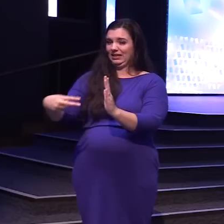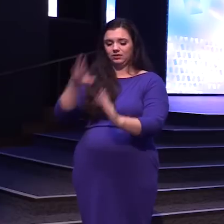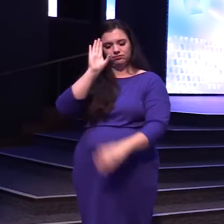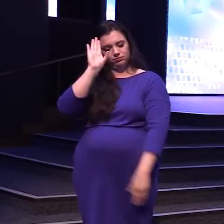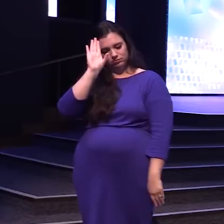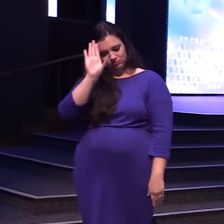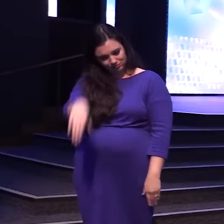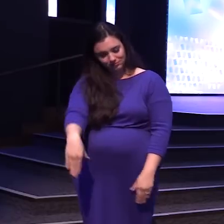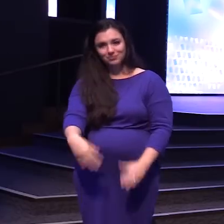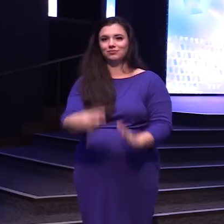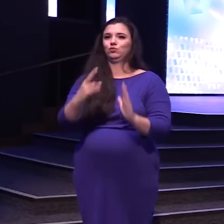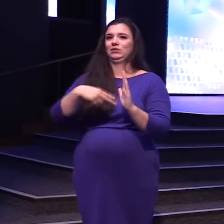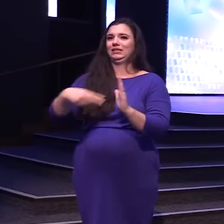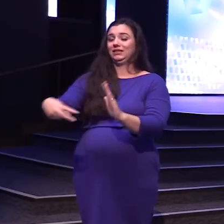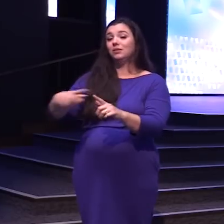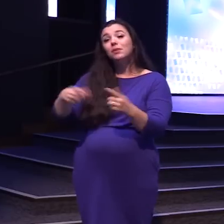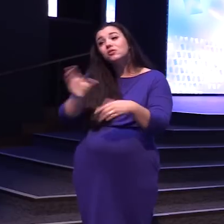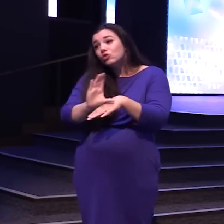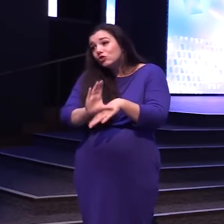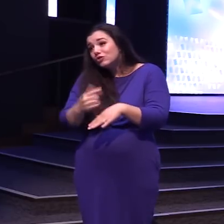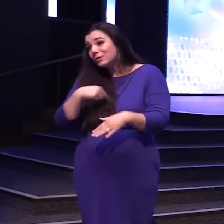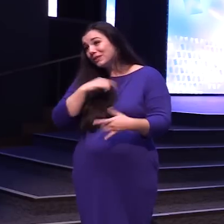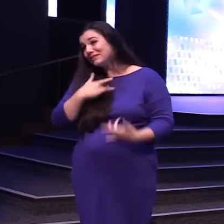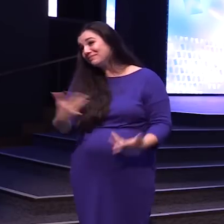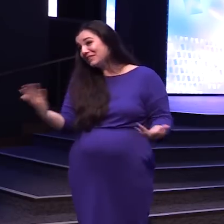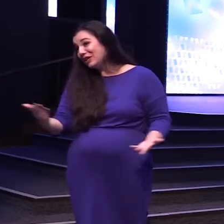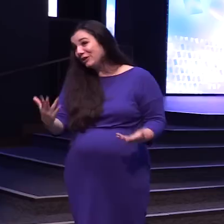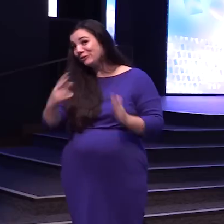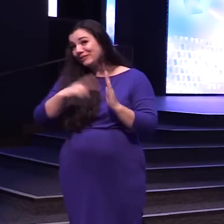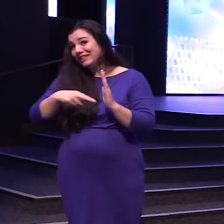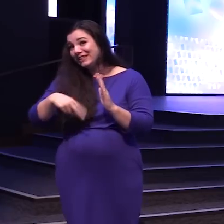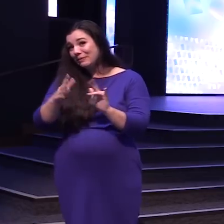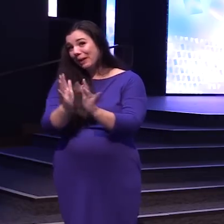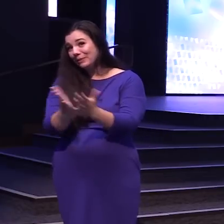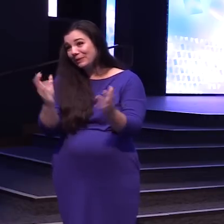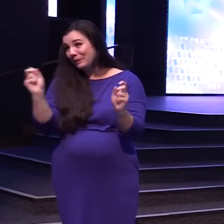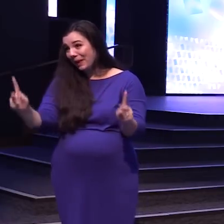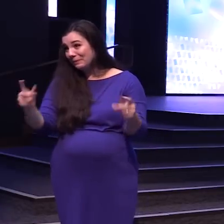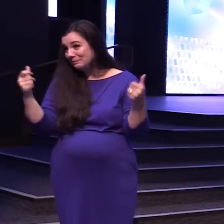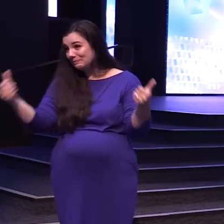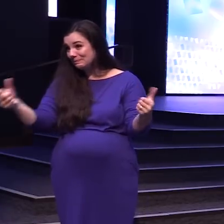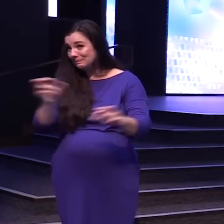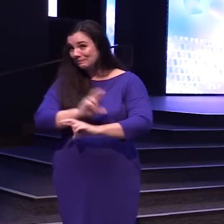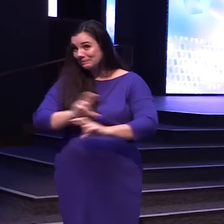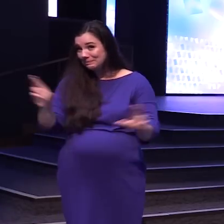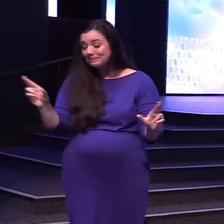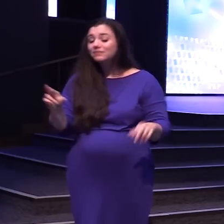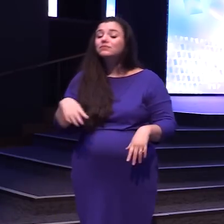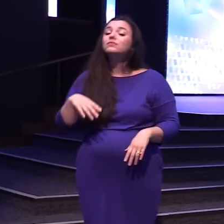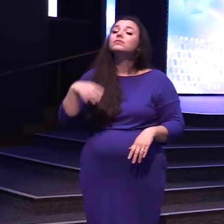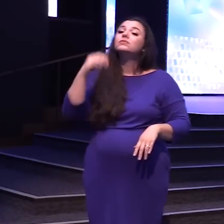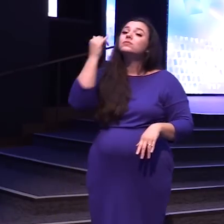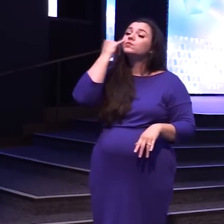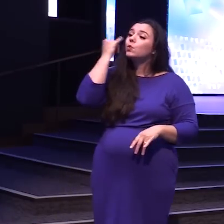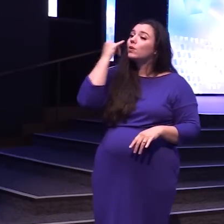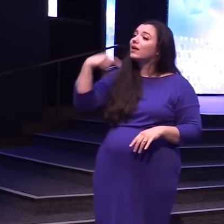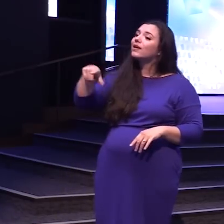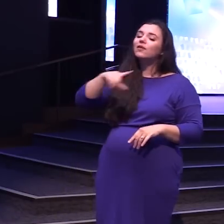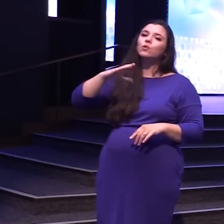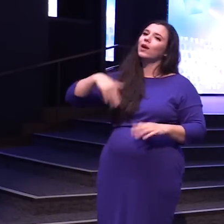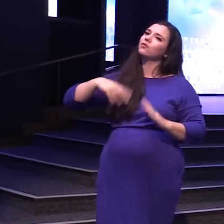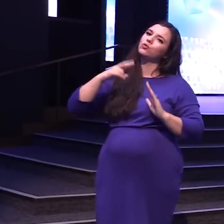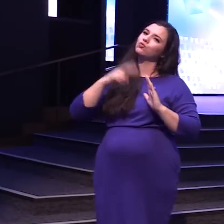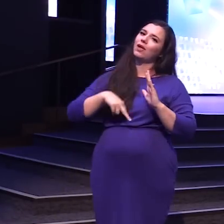But it's church It's what we do here Okay And like If you haven't read